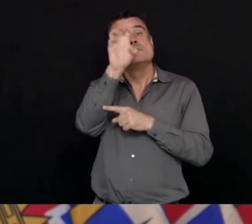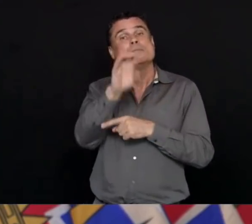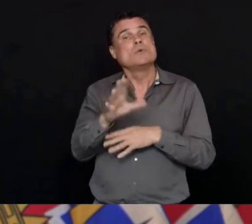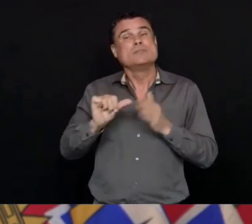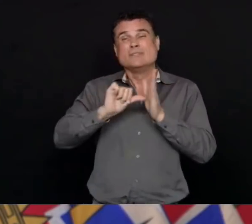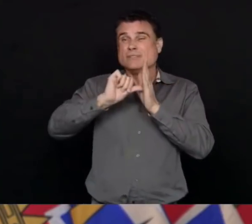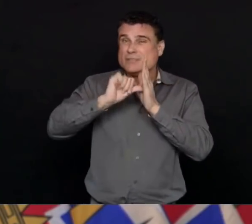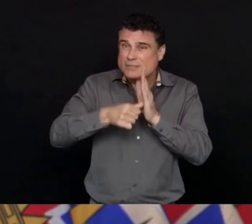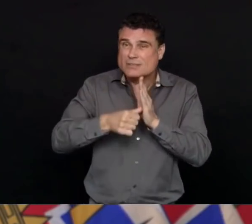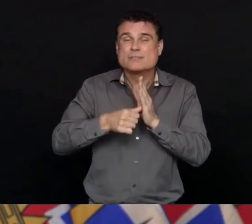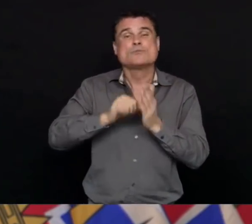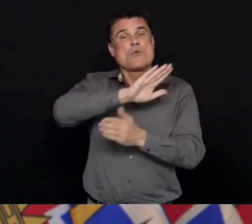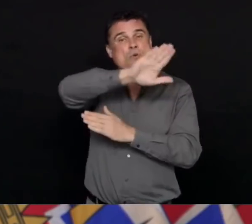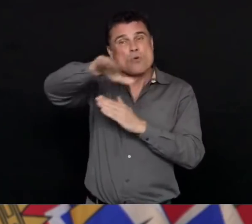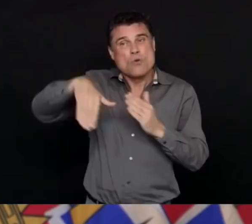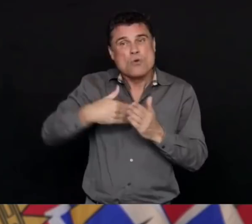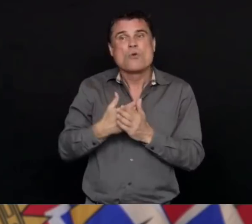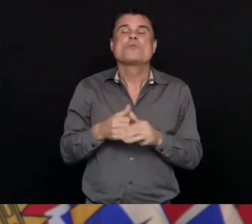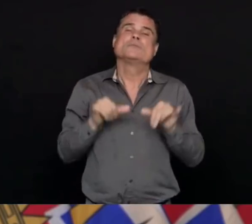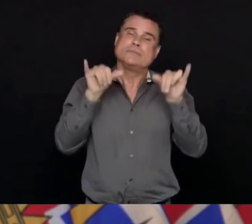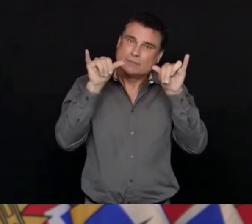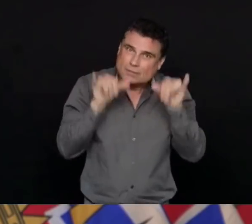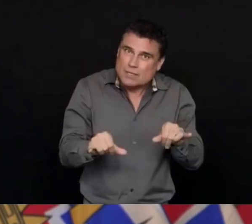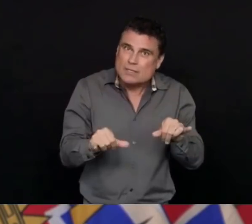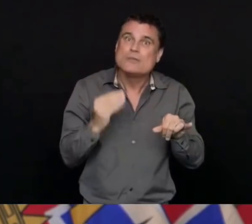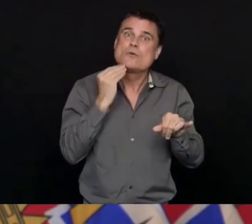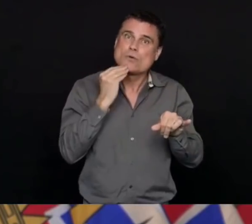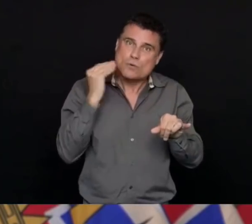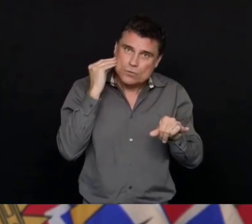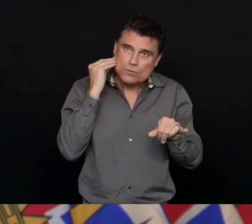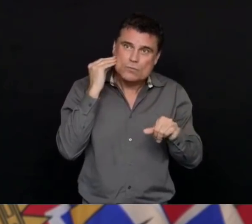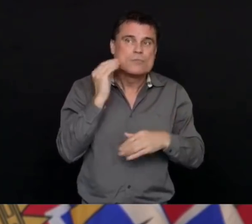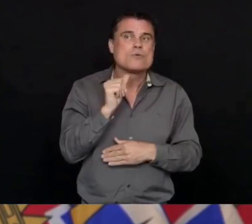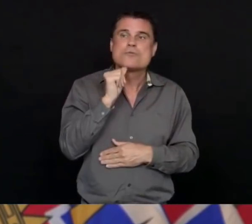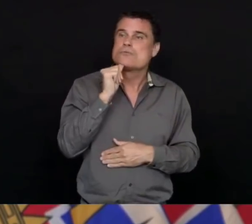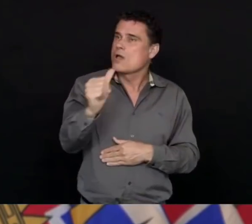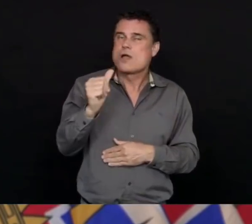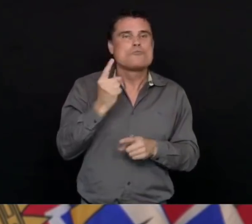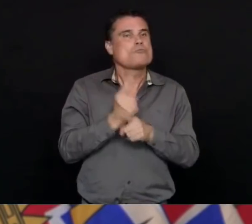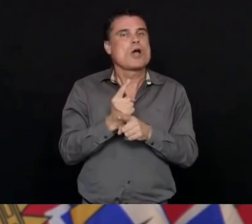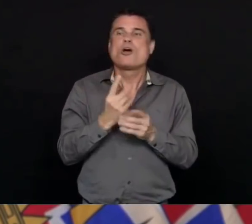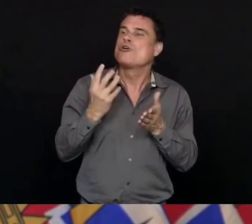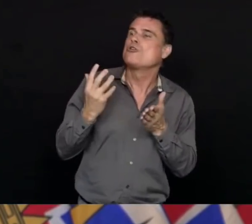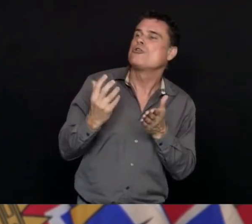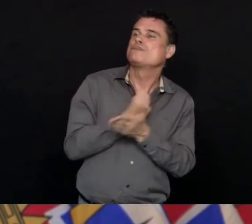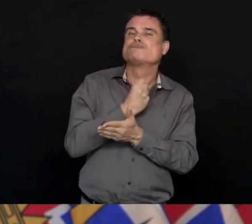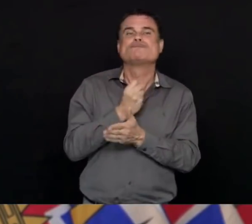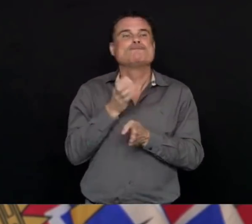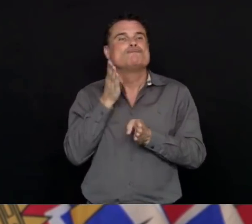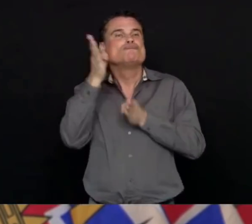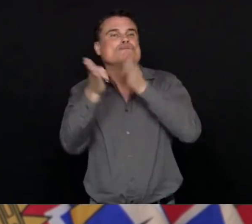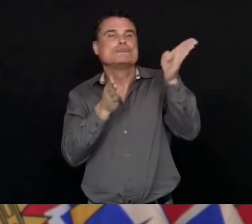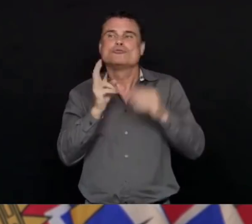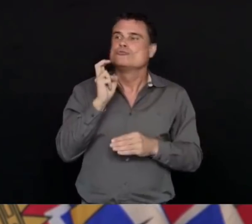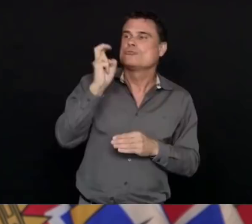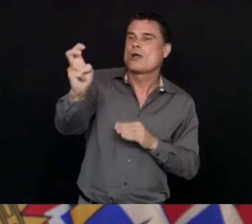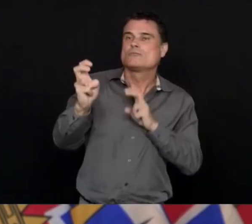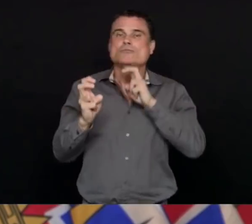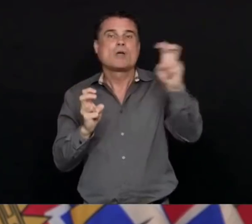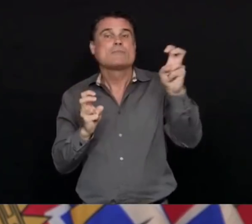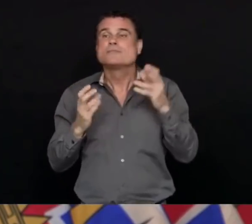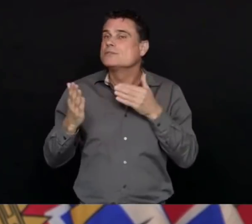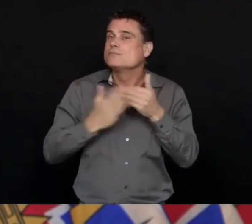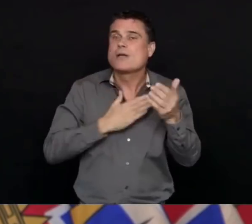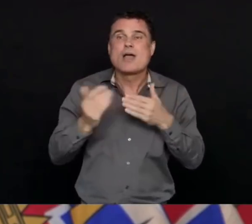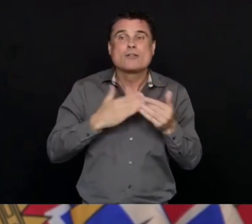This is not a time to be going traveling, even if it's to a summer home or a cottage. We hope that everybody is off enjoying